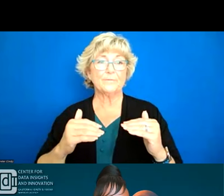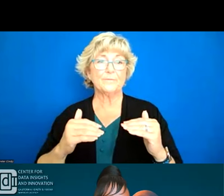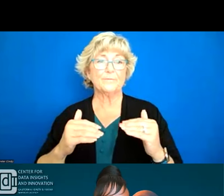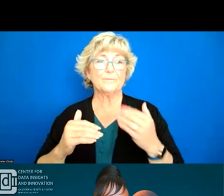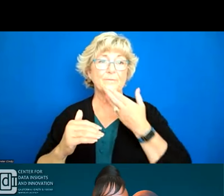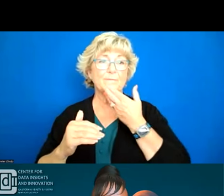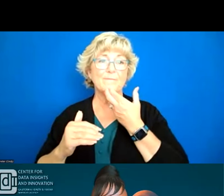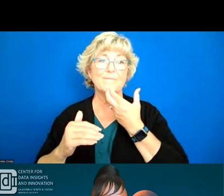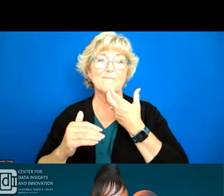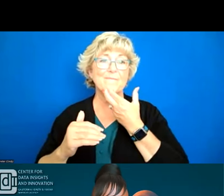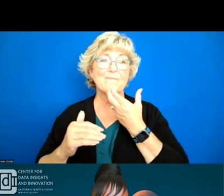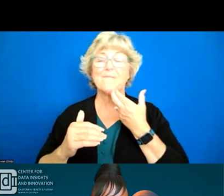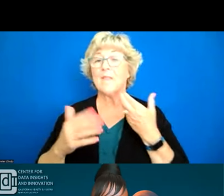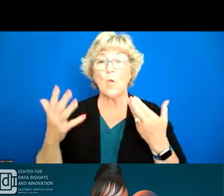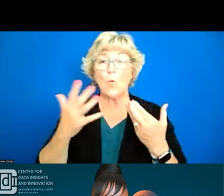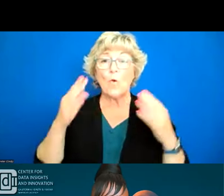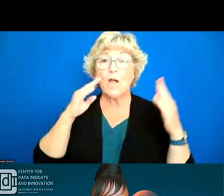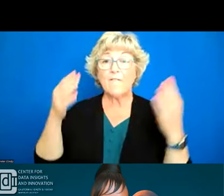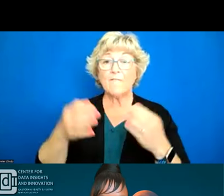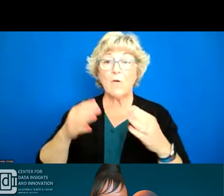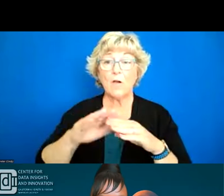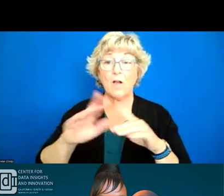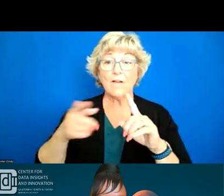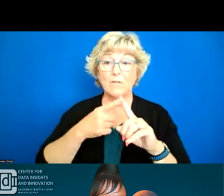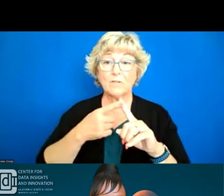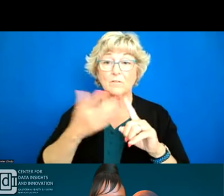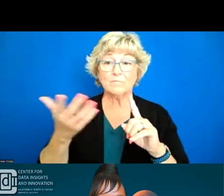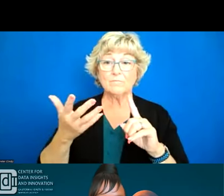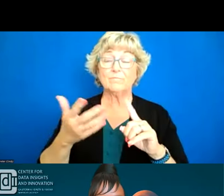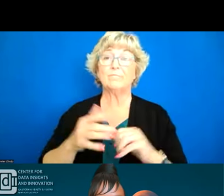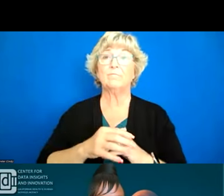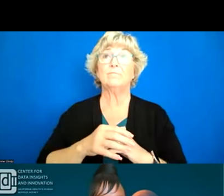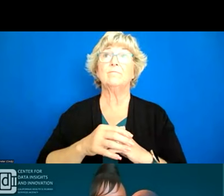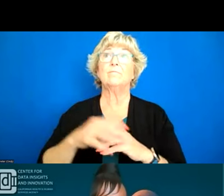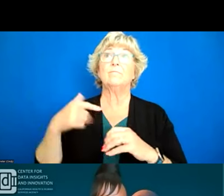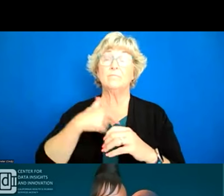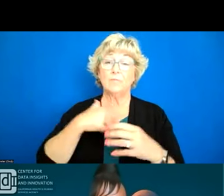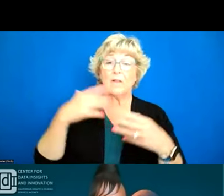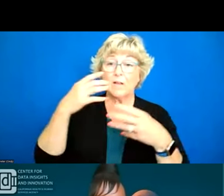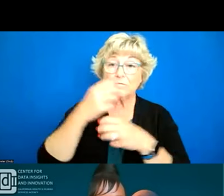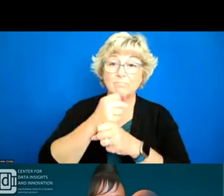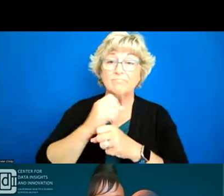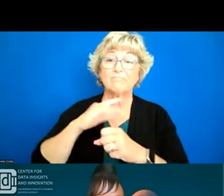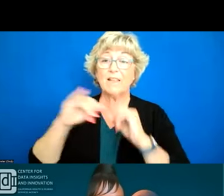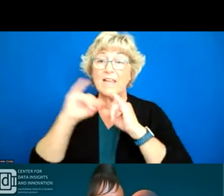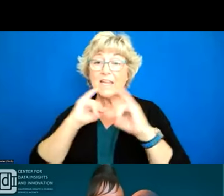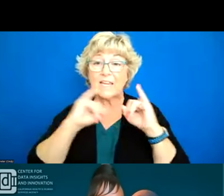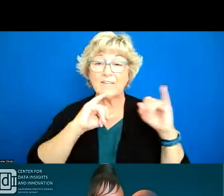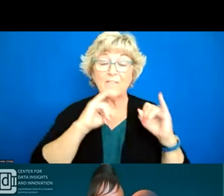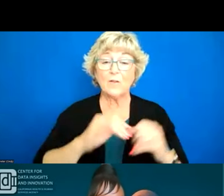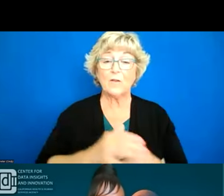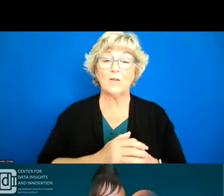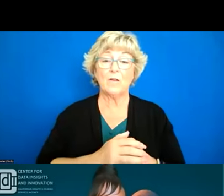so what are we going to focus on first we are um as i said wrapping up our interviews um we will be